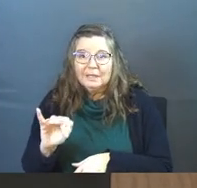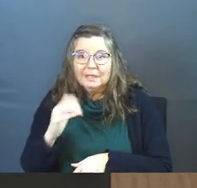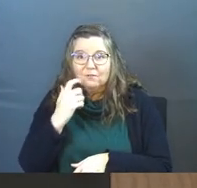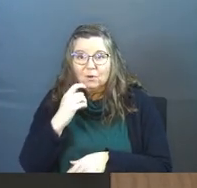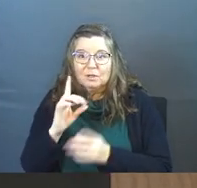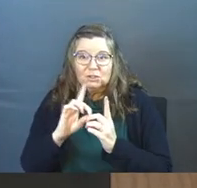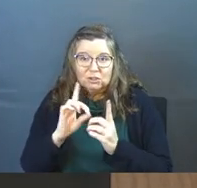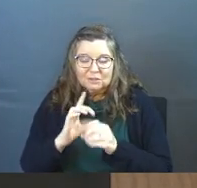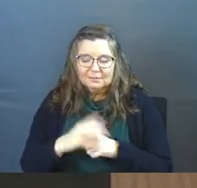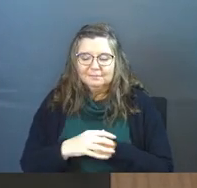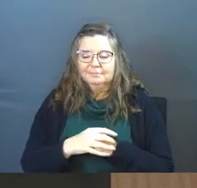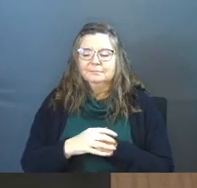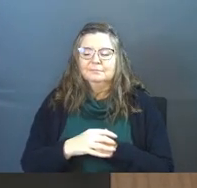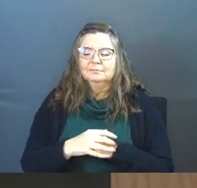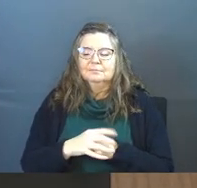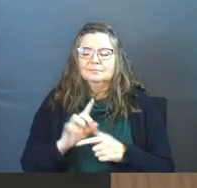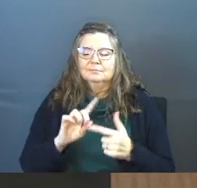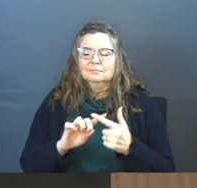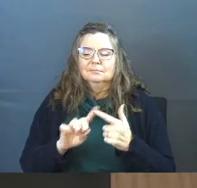dessert.